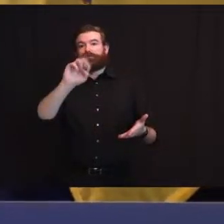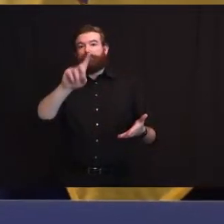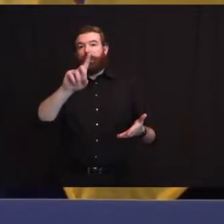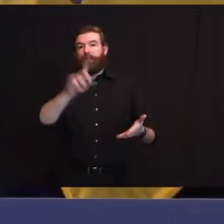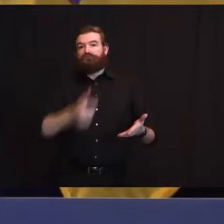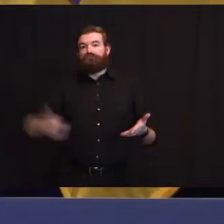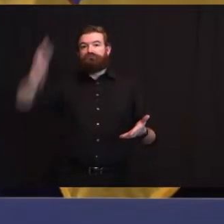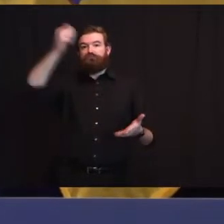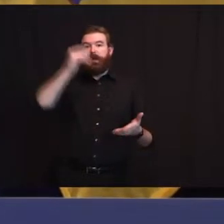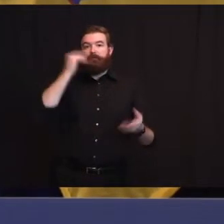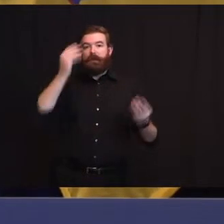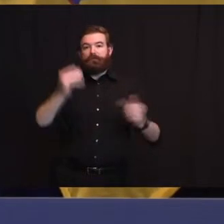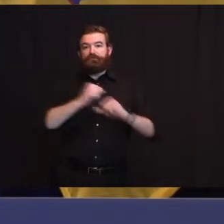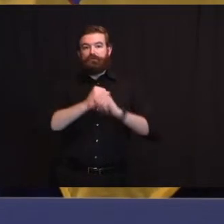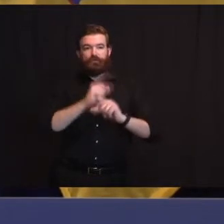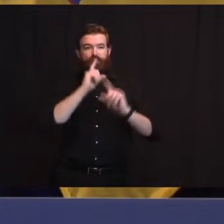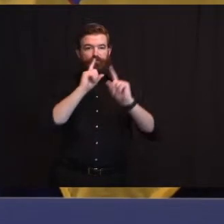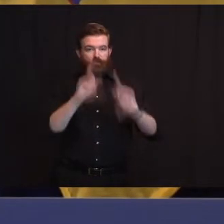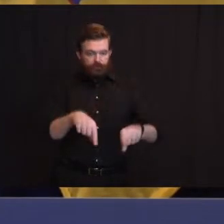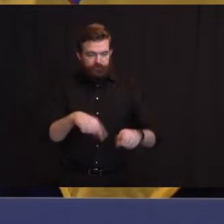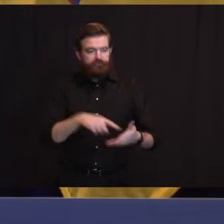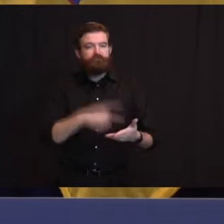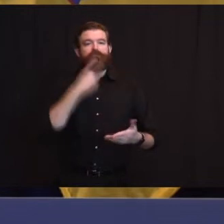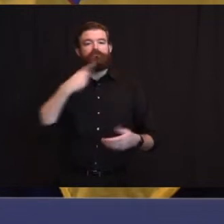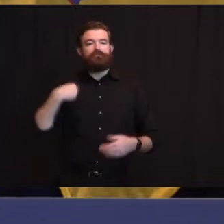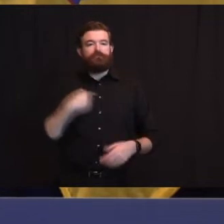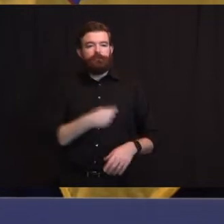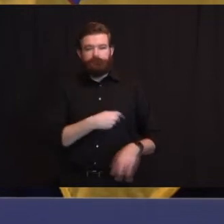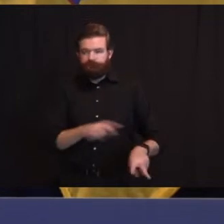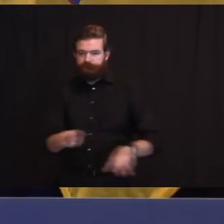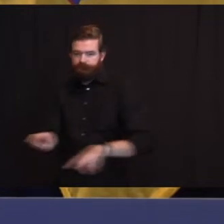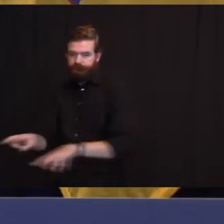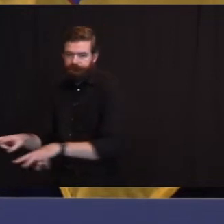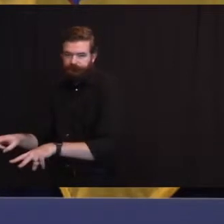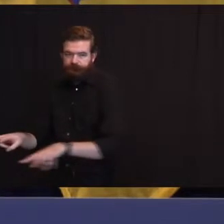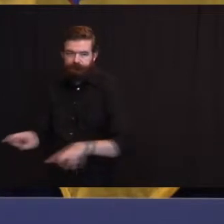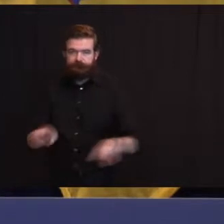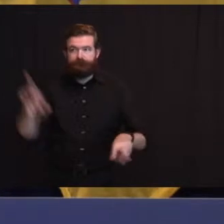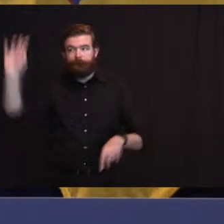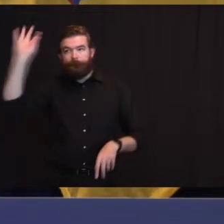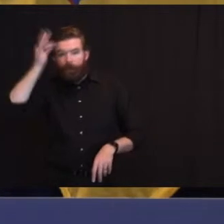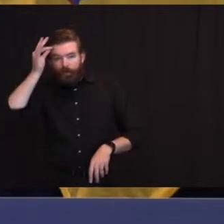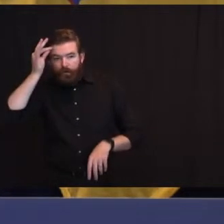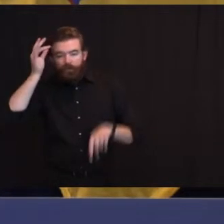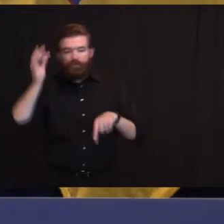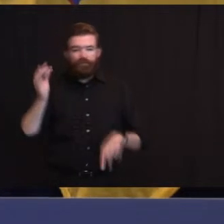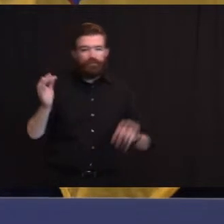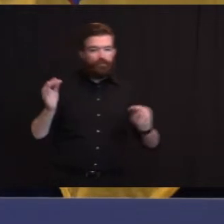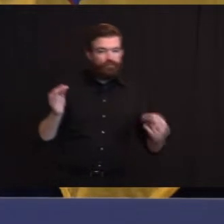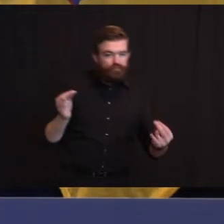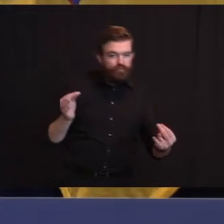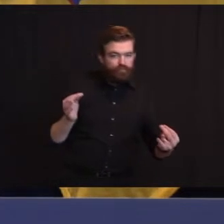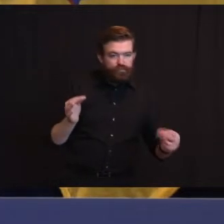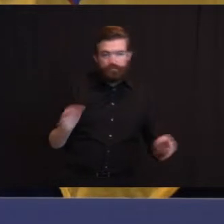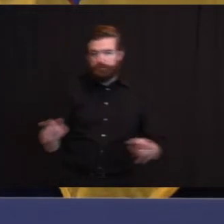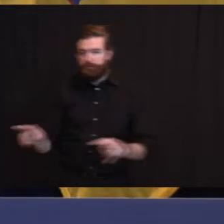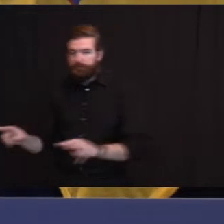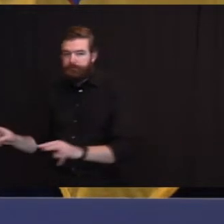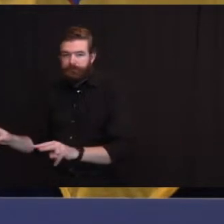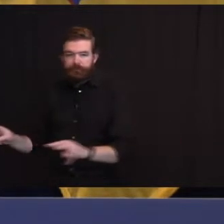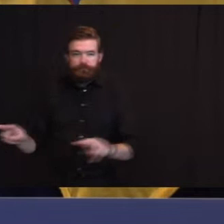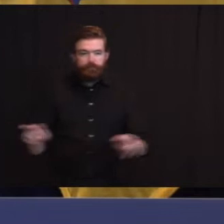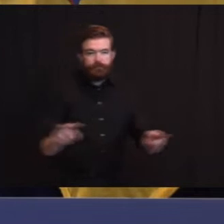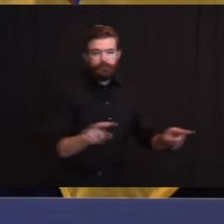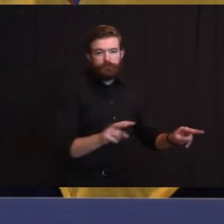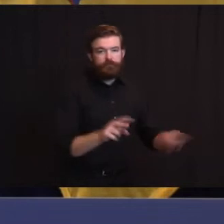partners. We remain in constant contact with our critical infrastructure partners, including the entire telecommunications industry, to pass on awareness, potential